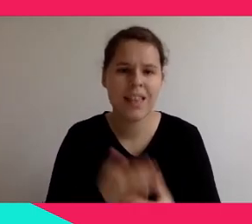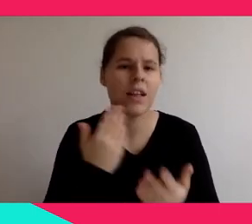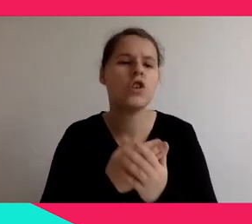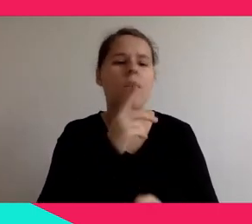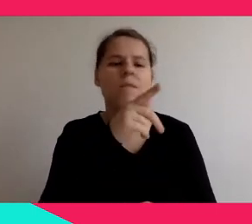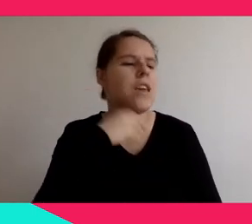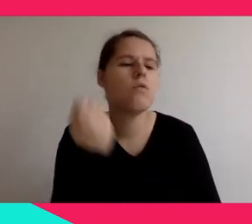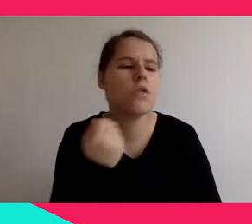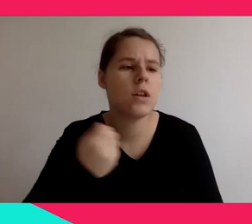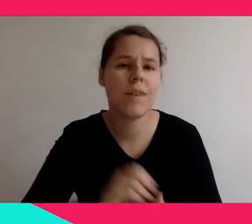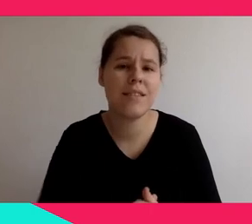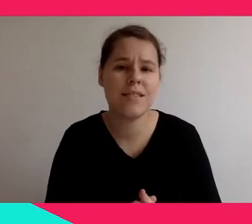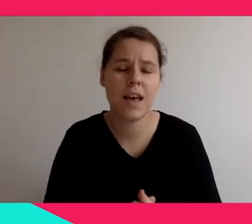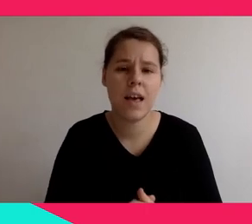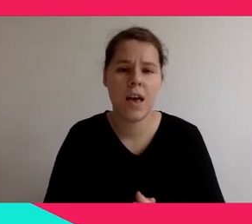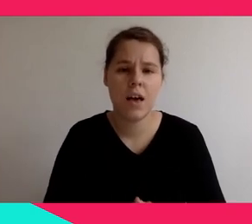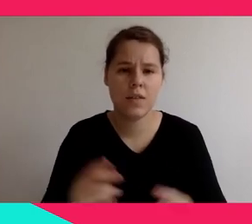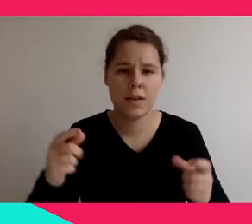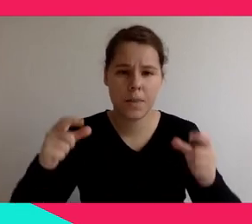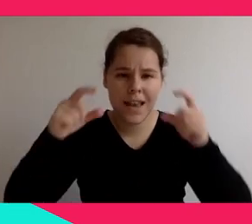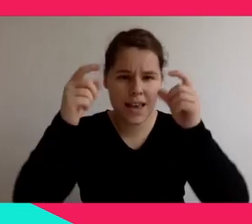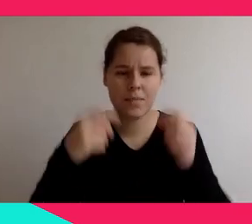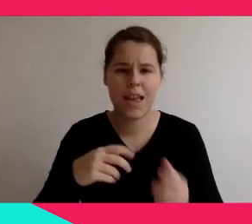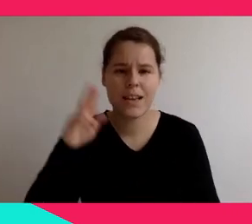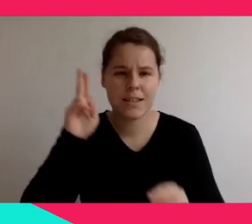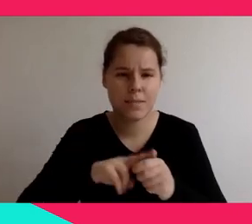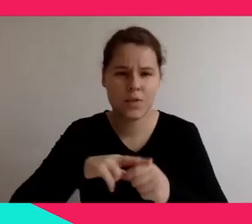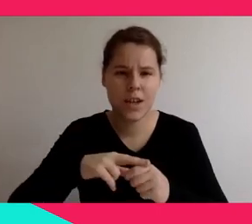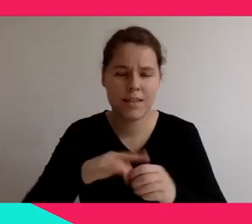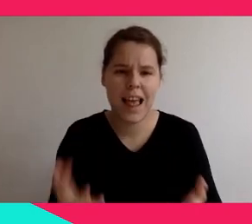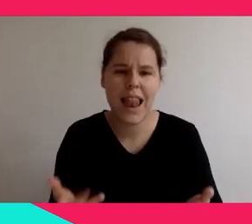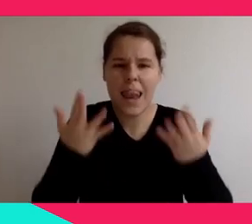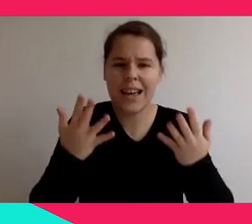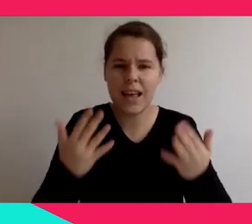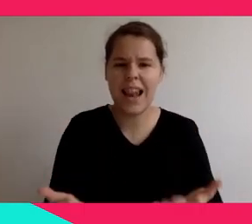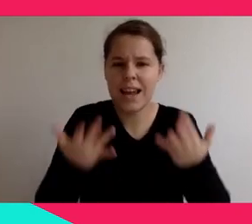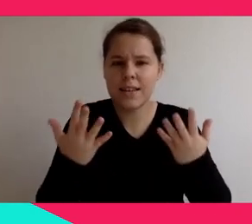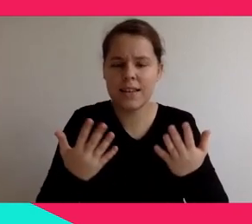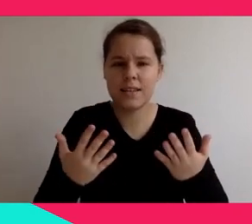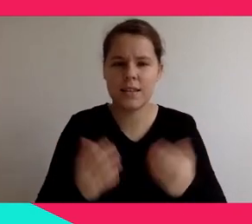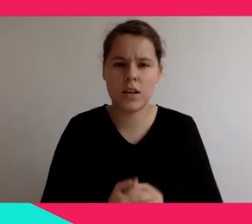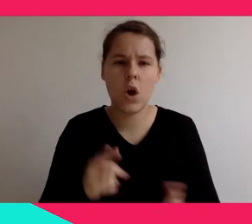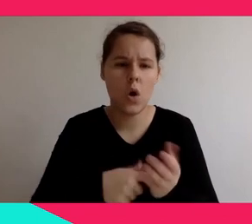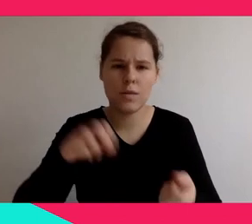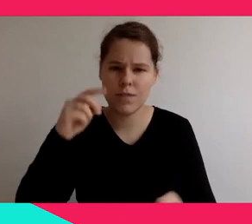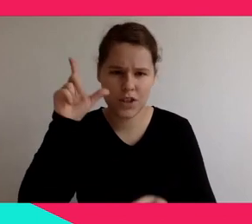Yeah. So we are not bound to a specific hardware. We adapt to the situation.